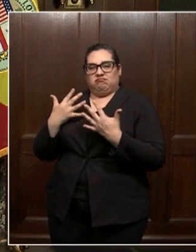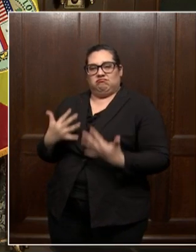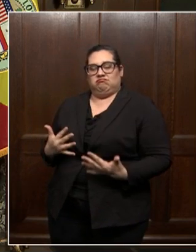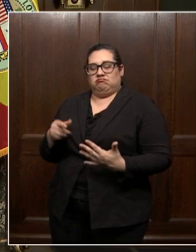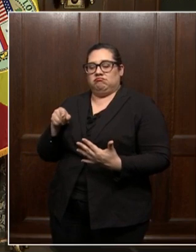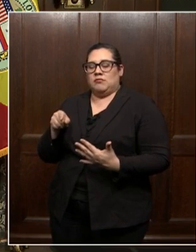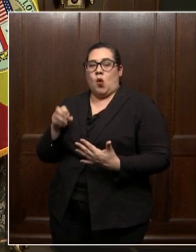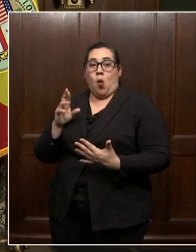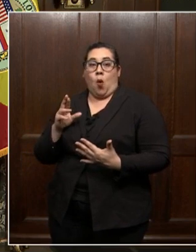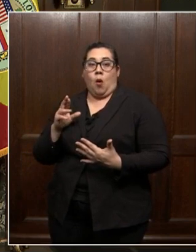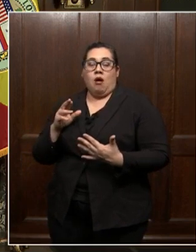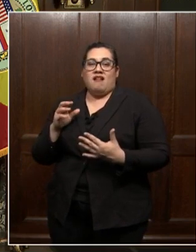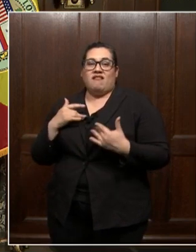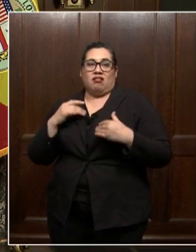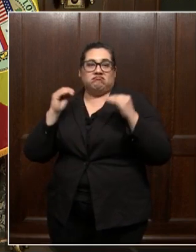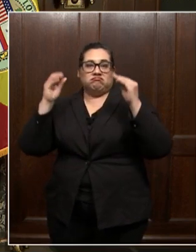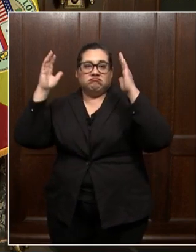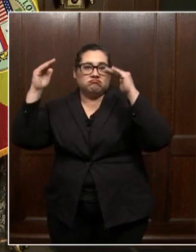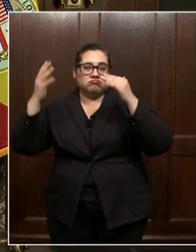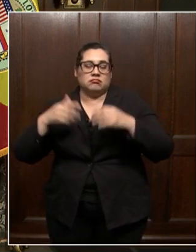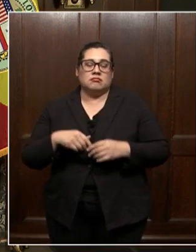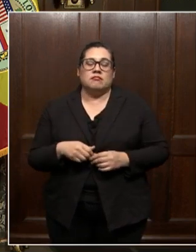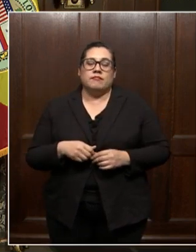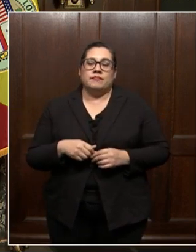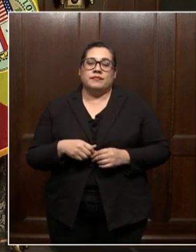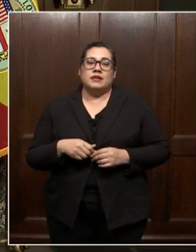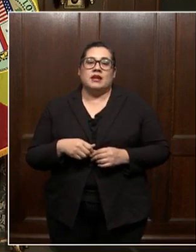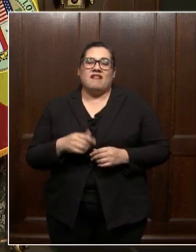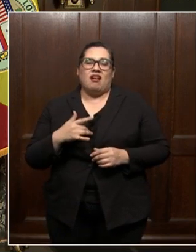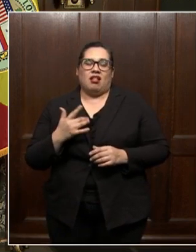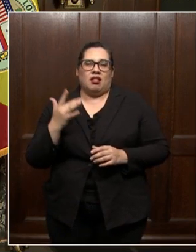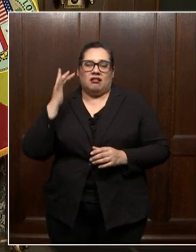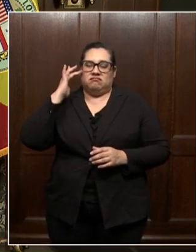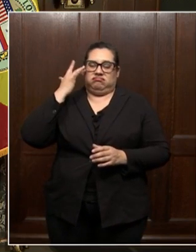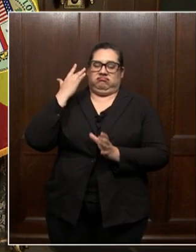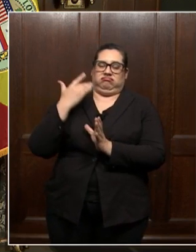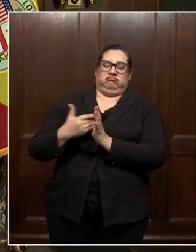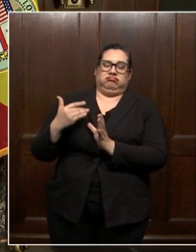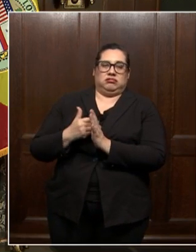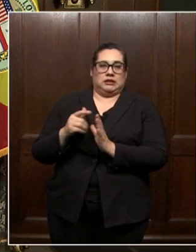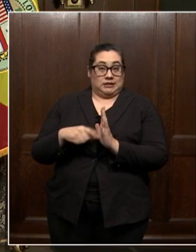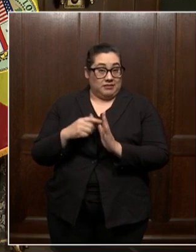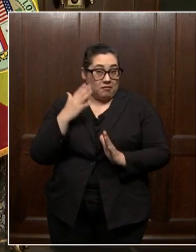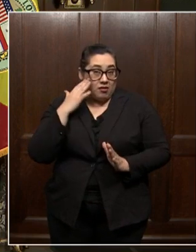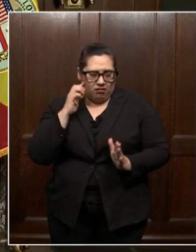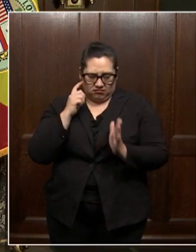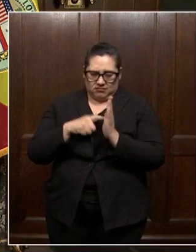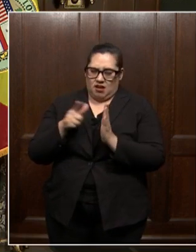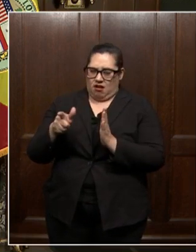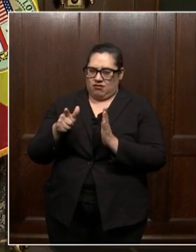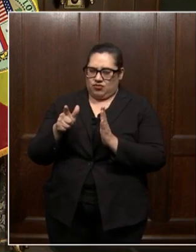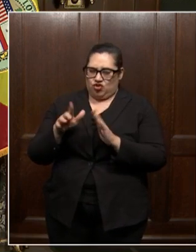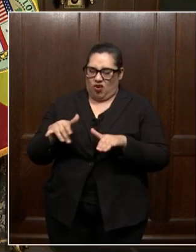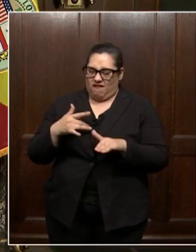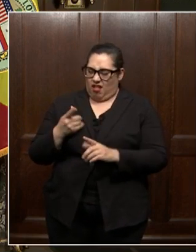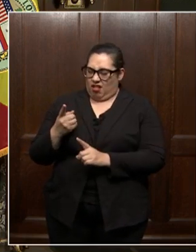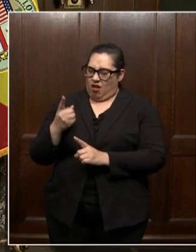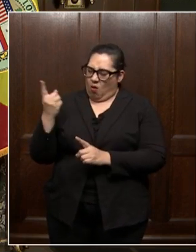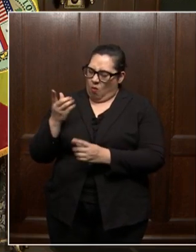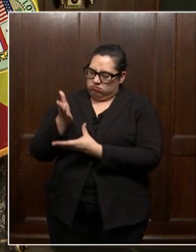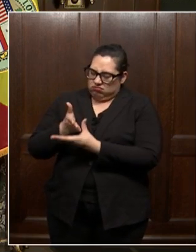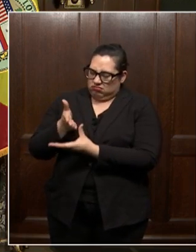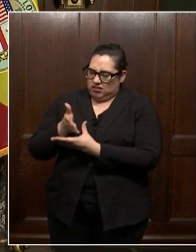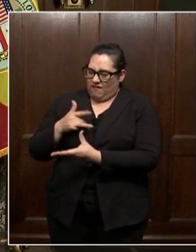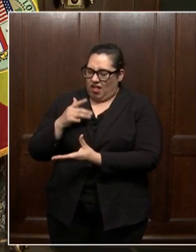or even hopelessness. Irritability. Sometimes we know when our children feel irritable. You might ask,